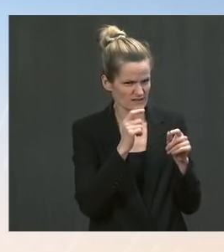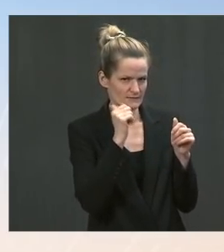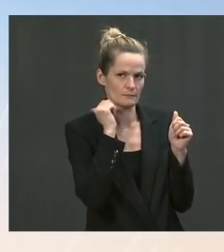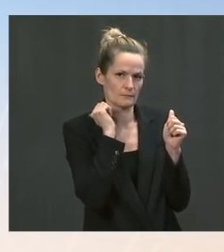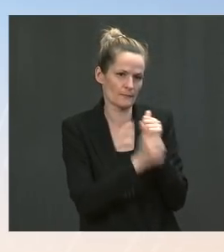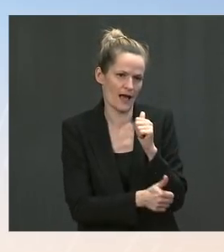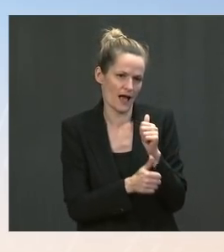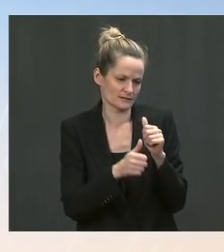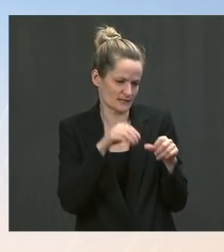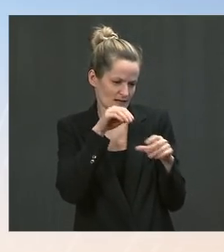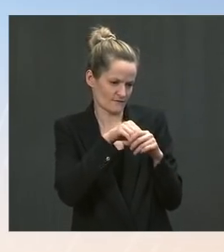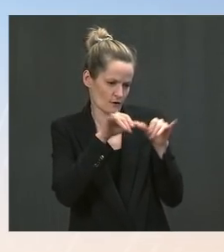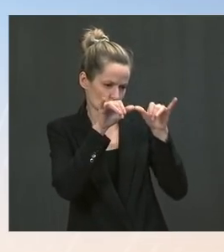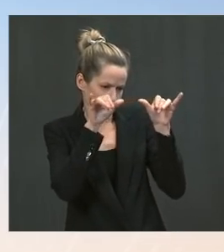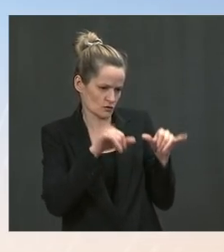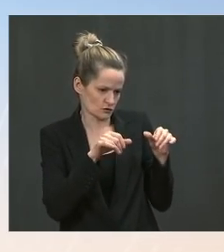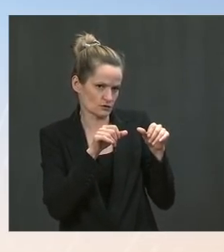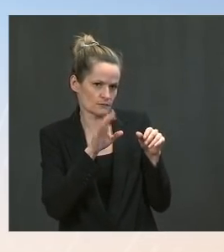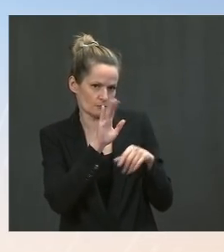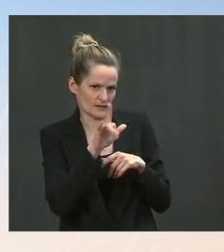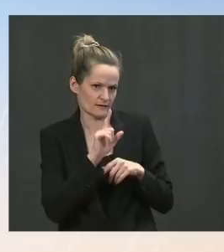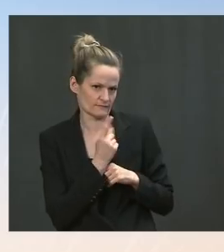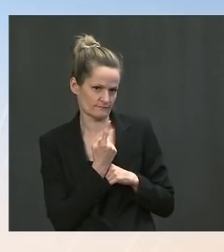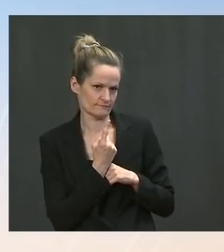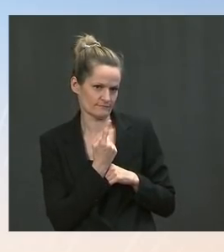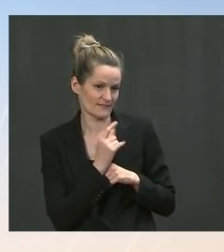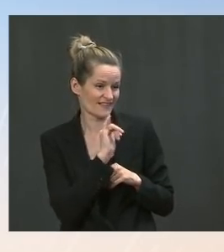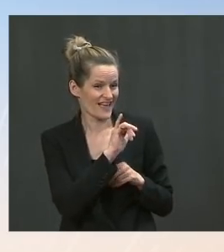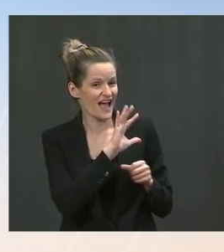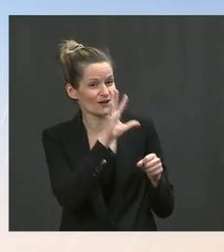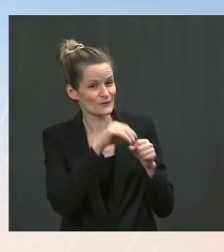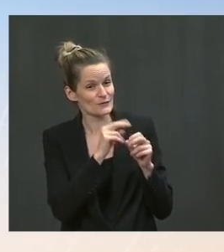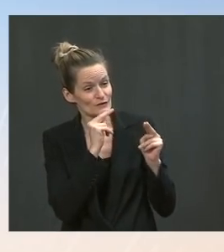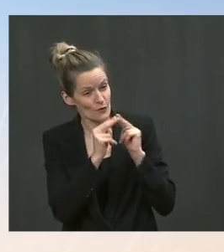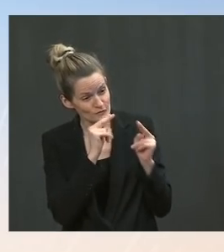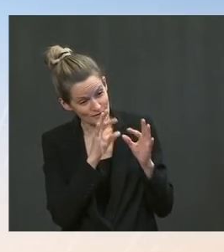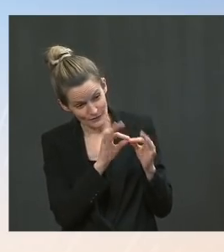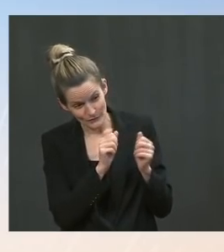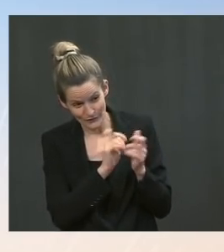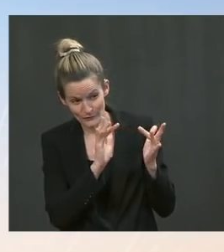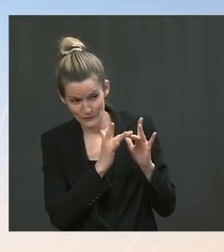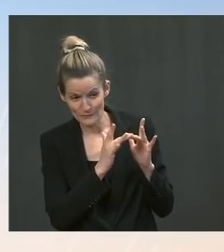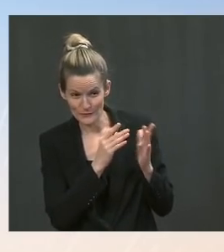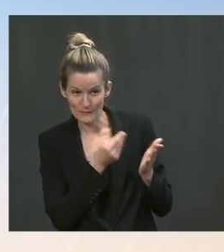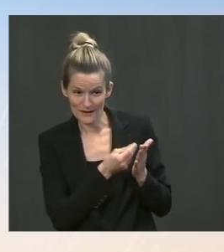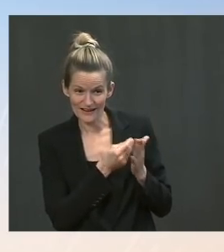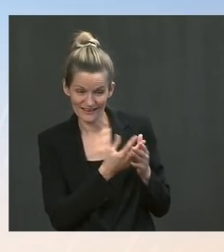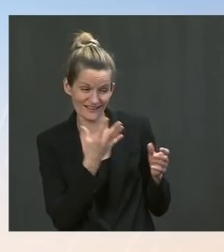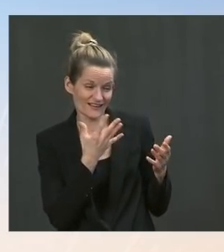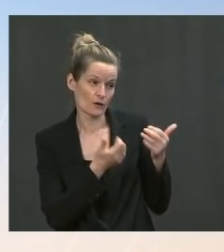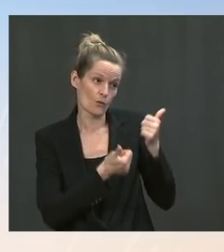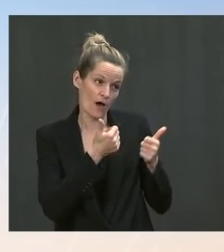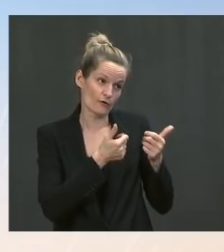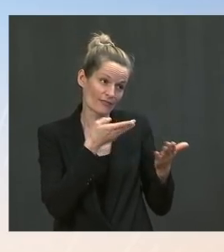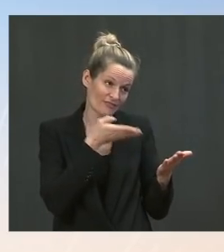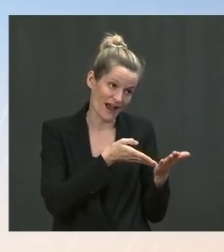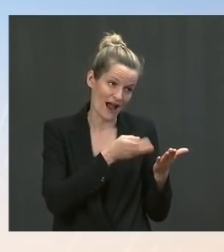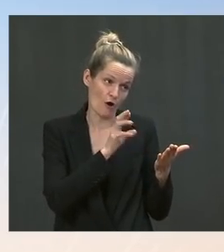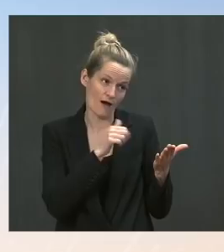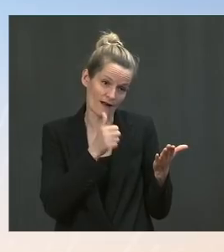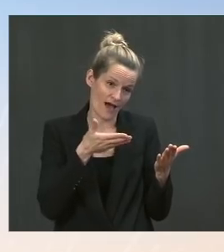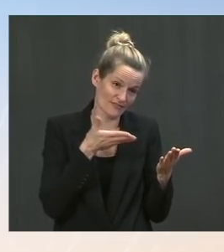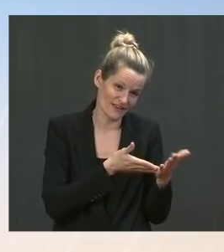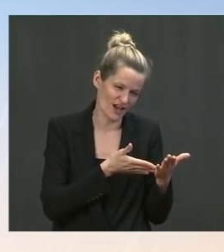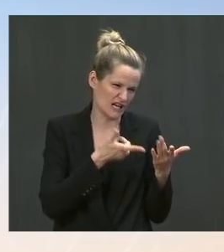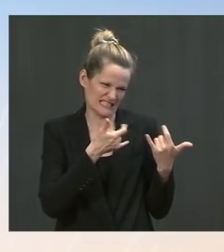feel these negotiations and discussions about this issue and others have been done in good faith. And we are very grateful to Chairman Wyden for his